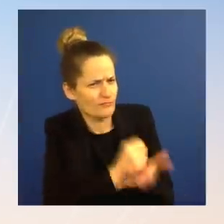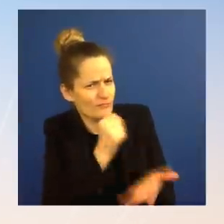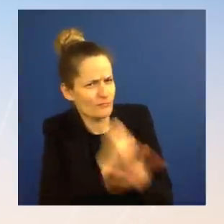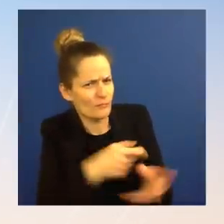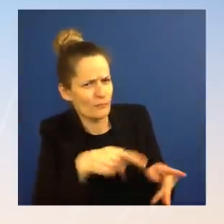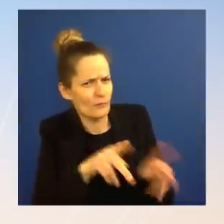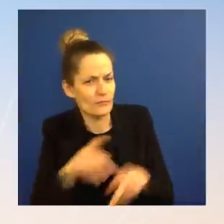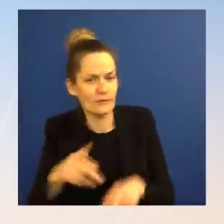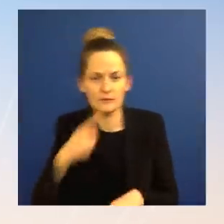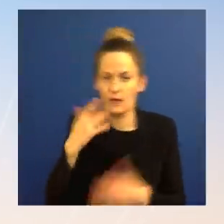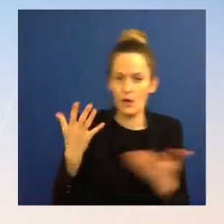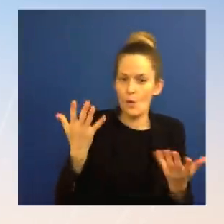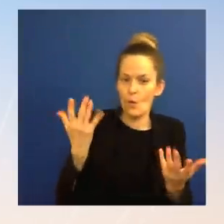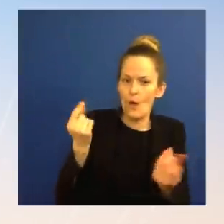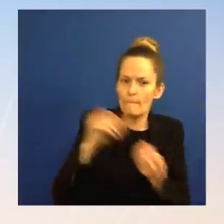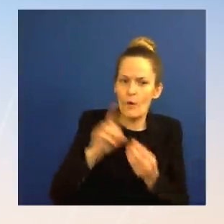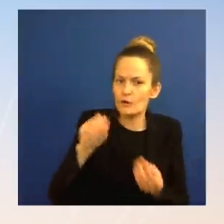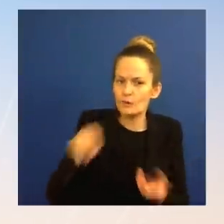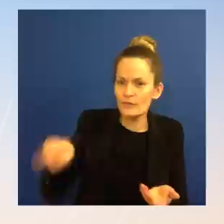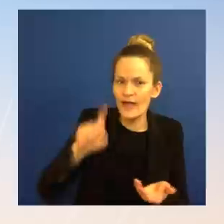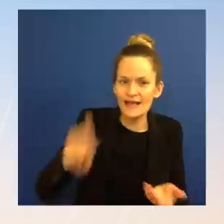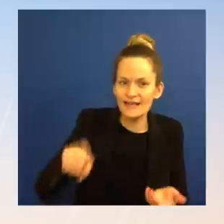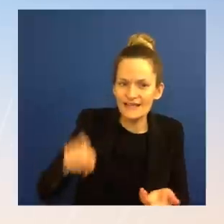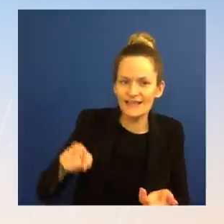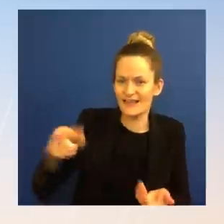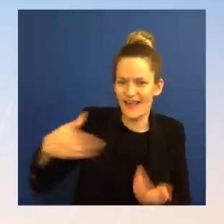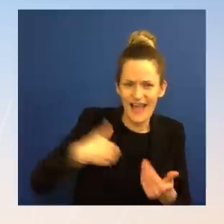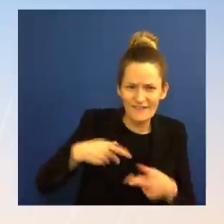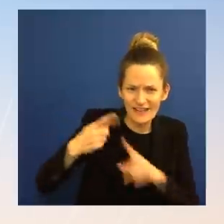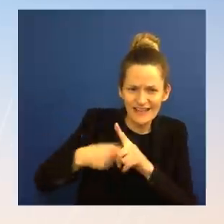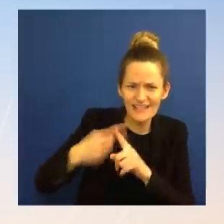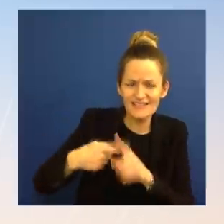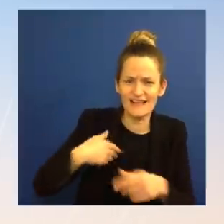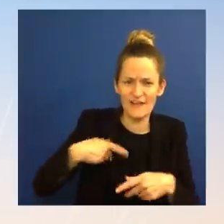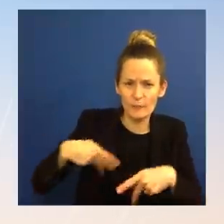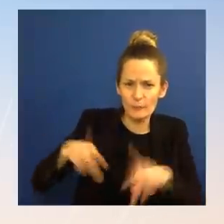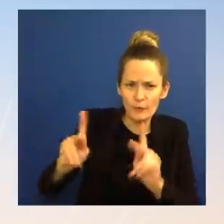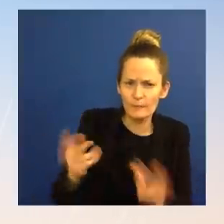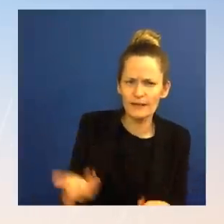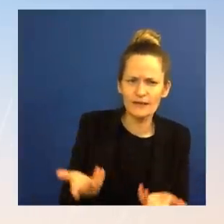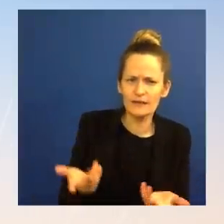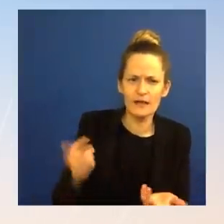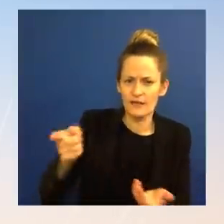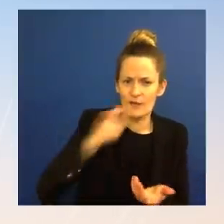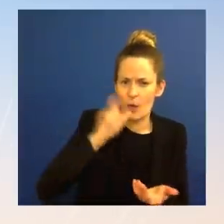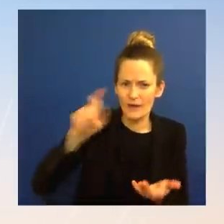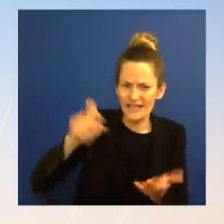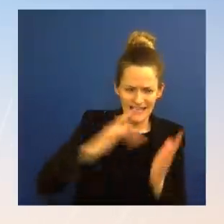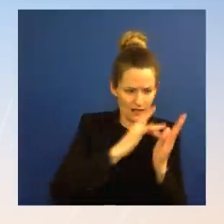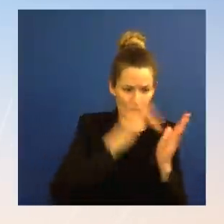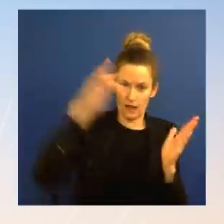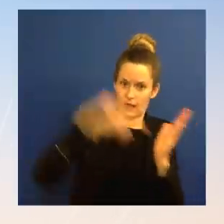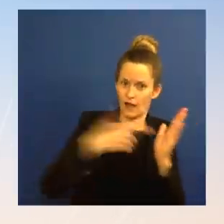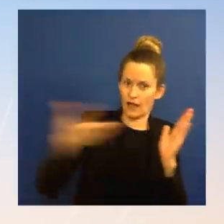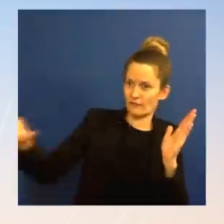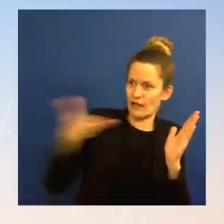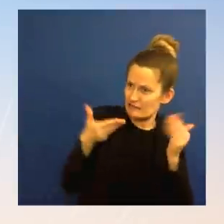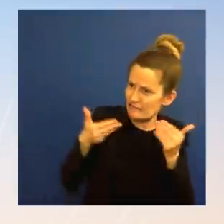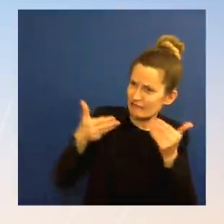need an embroidered invitation to drill. That is their oil companies. What is what is happening? The the